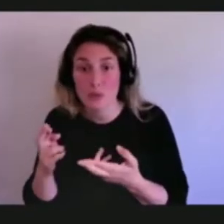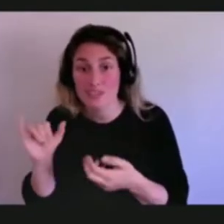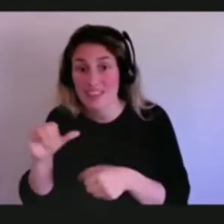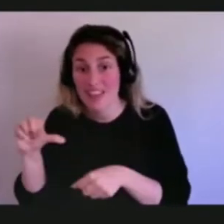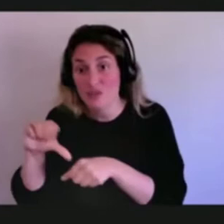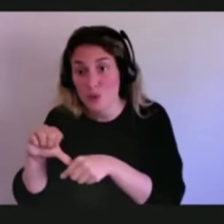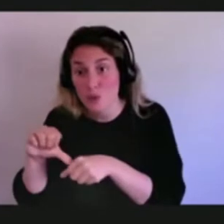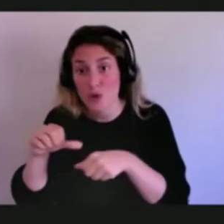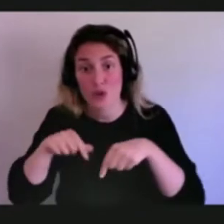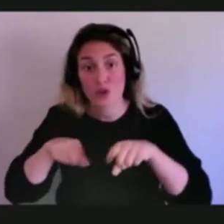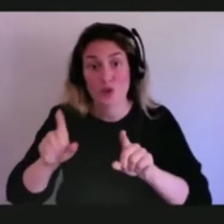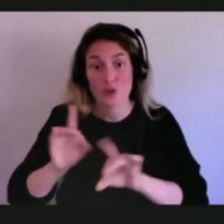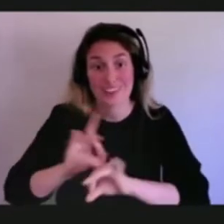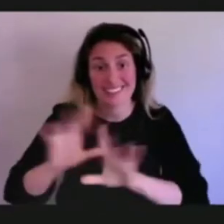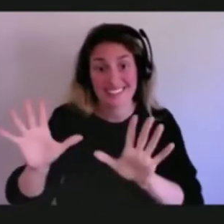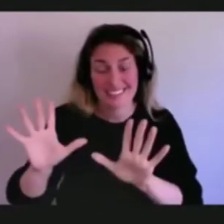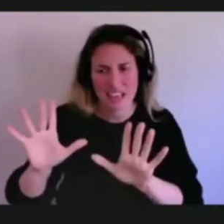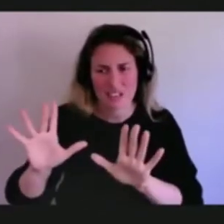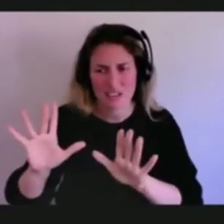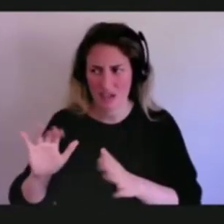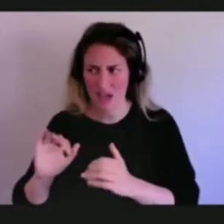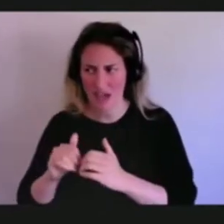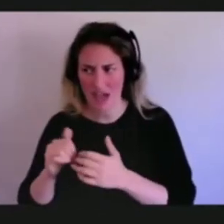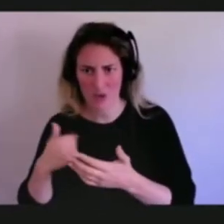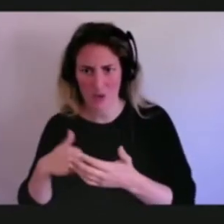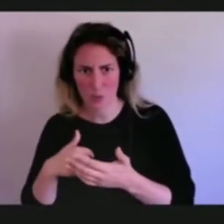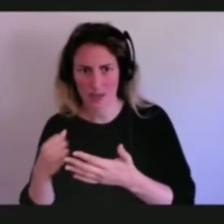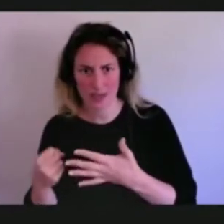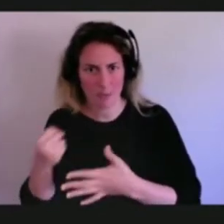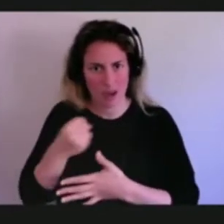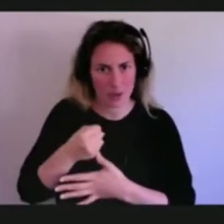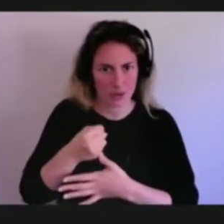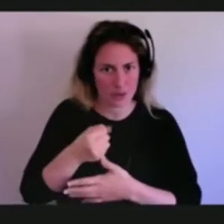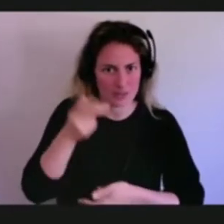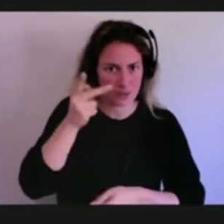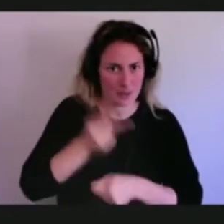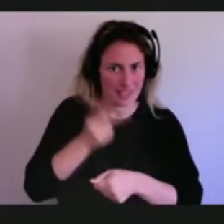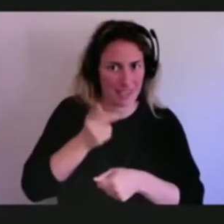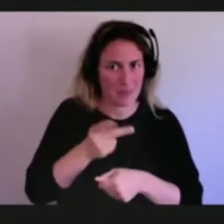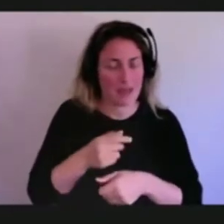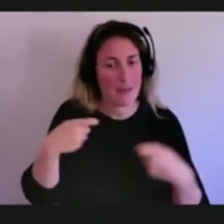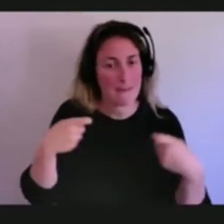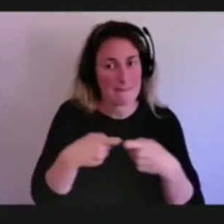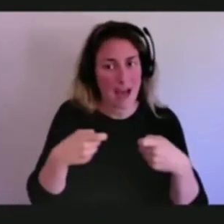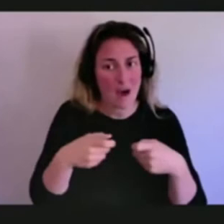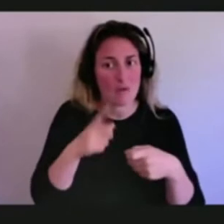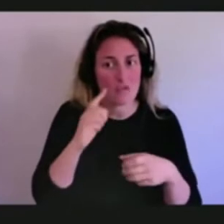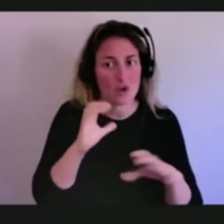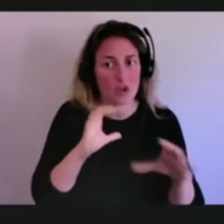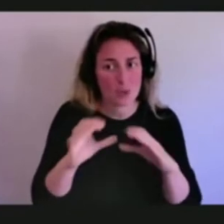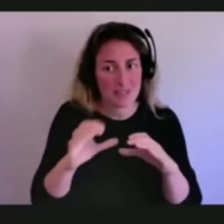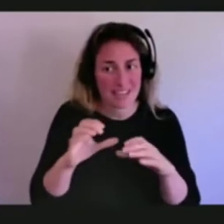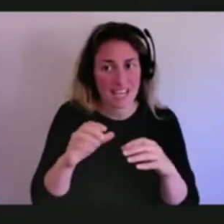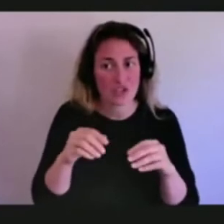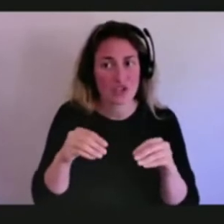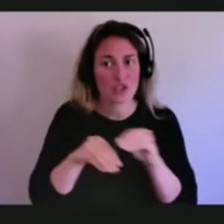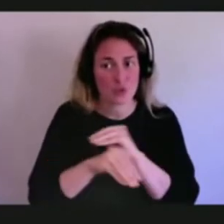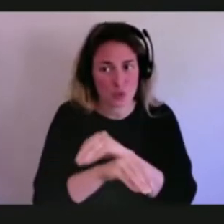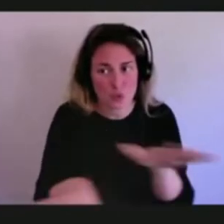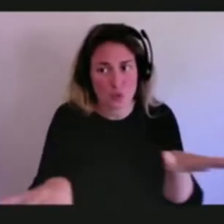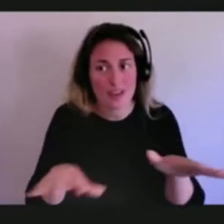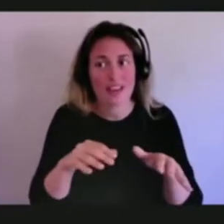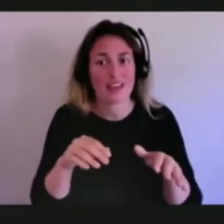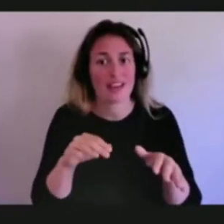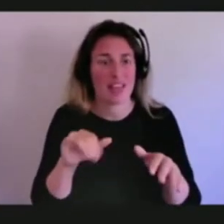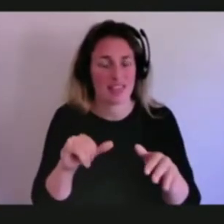area, how do we prioritize maintaining power to the communication grid and the elements of the communication grid? I think that